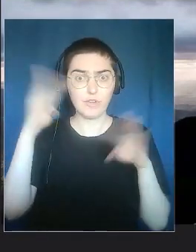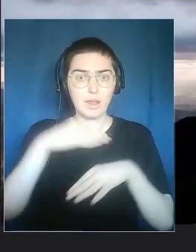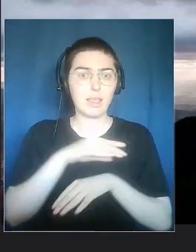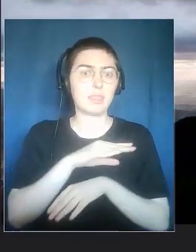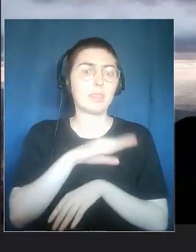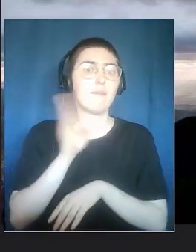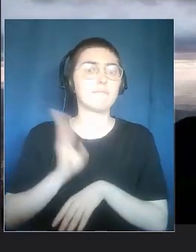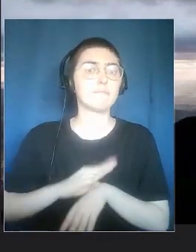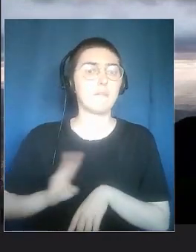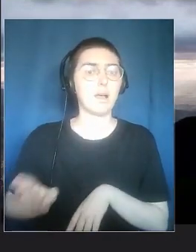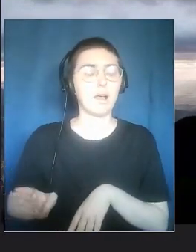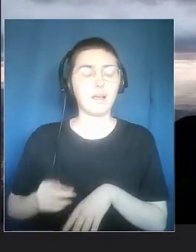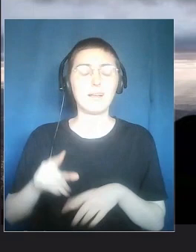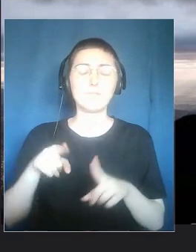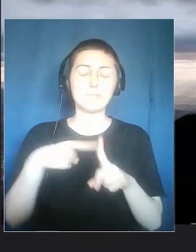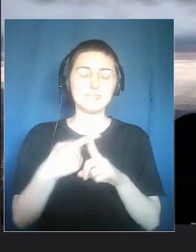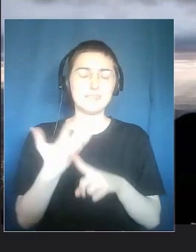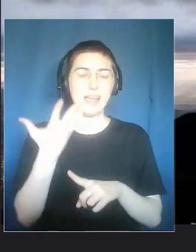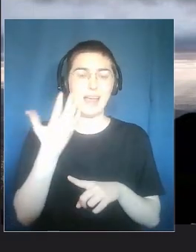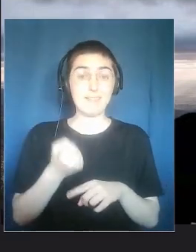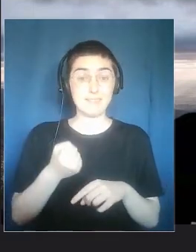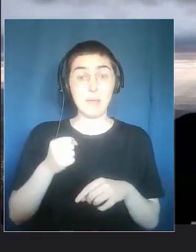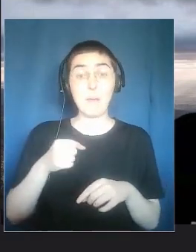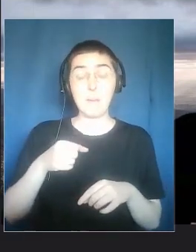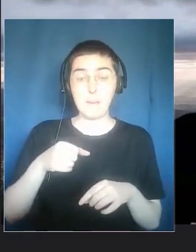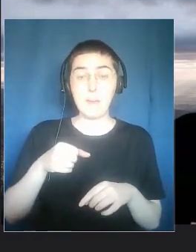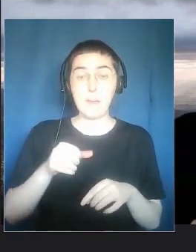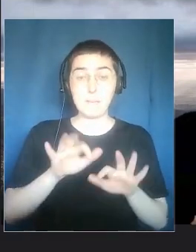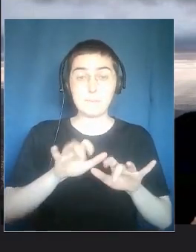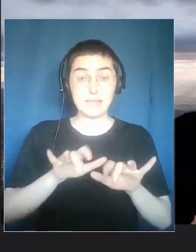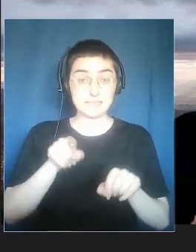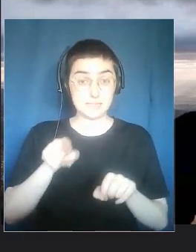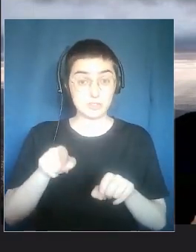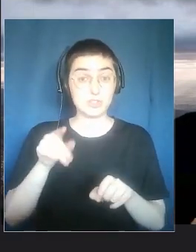So if I experience something, I will never forget that.